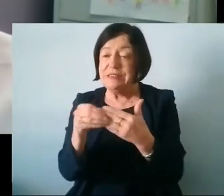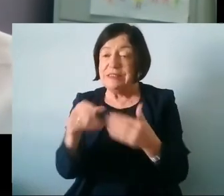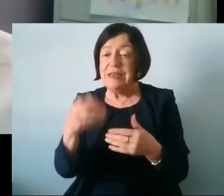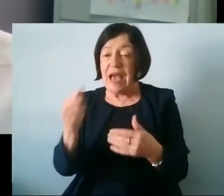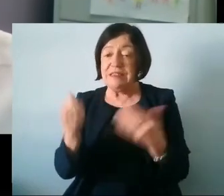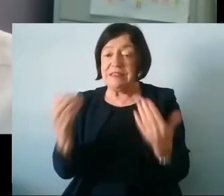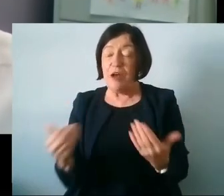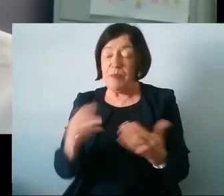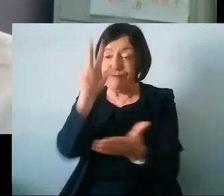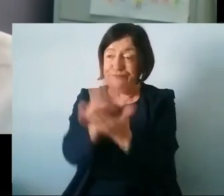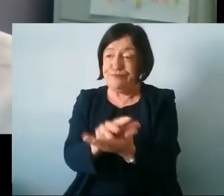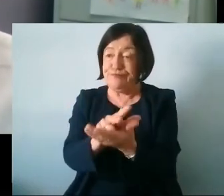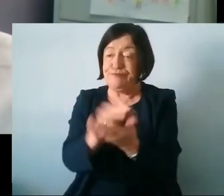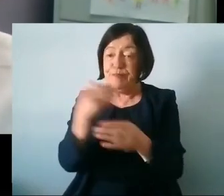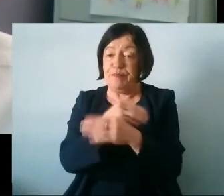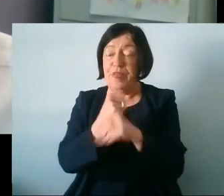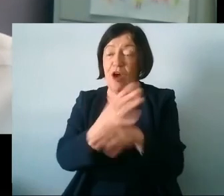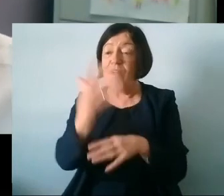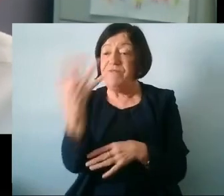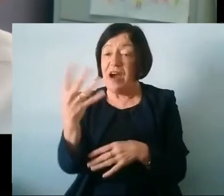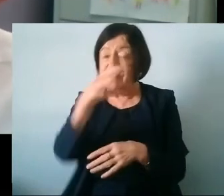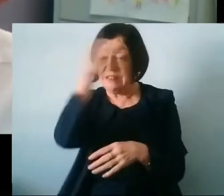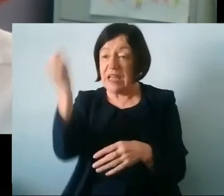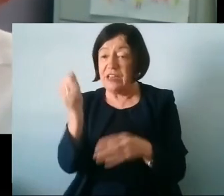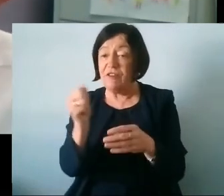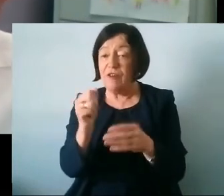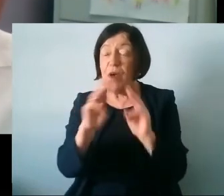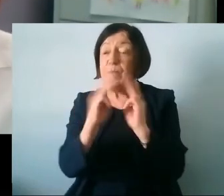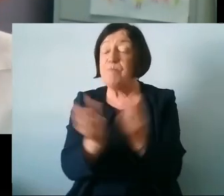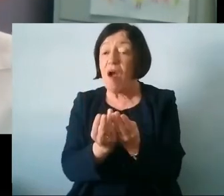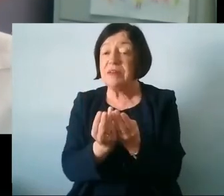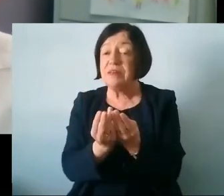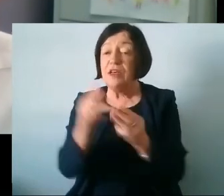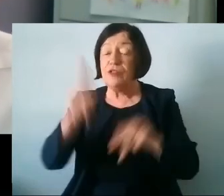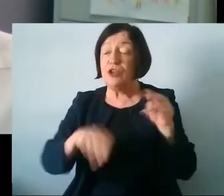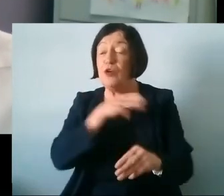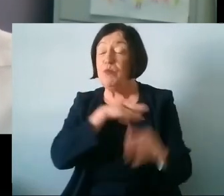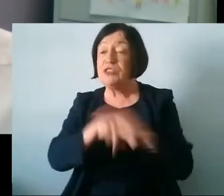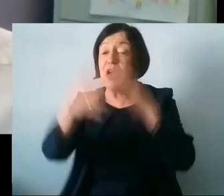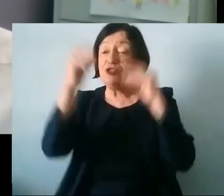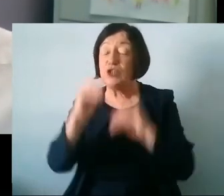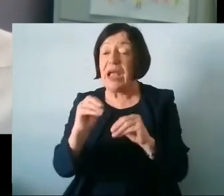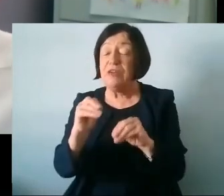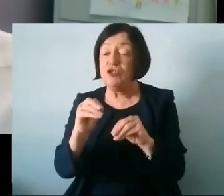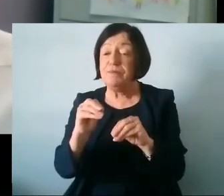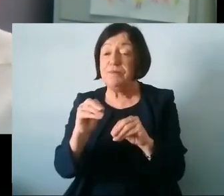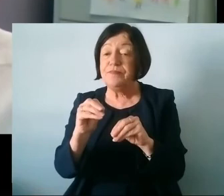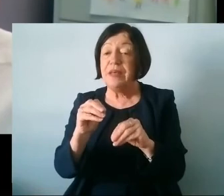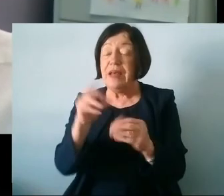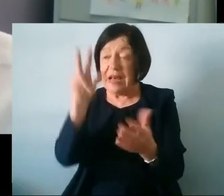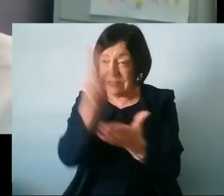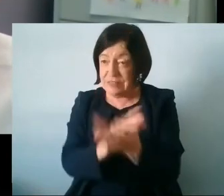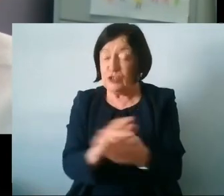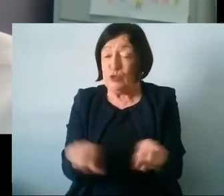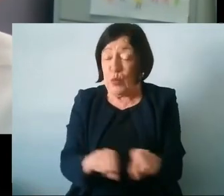been endorsed in principle by all five executive parties the the new minister of education in Northern Ireland um has endorsed it as